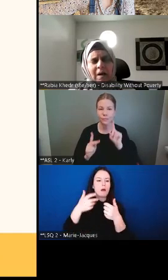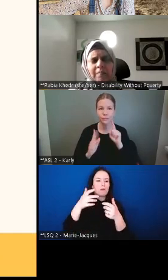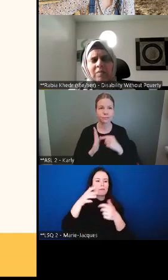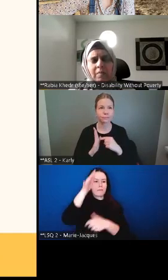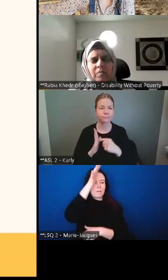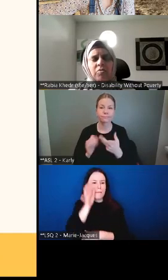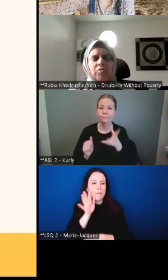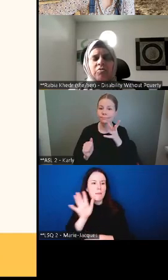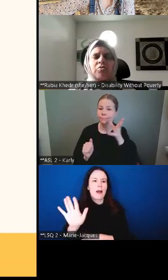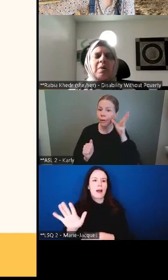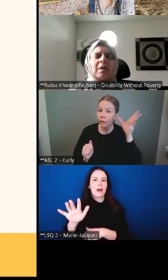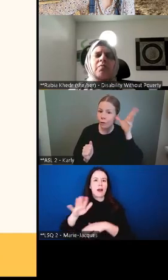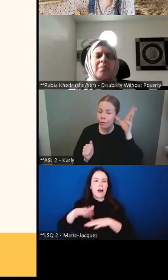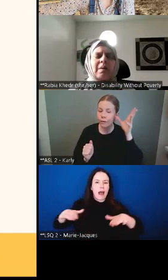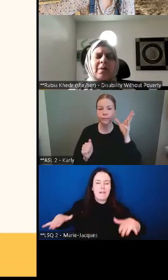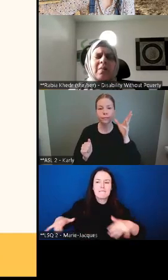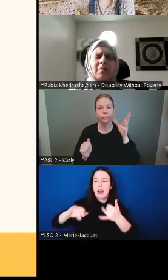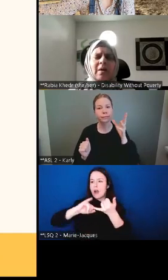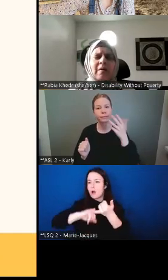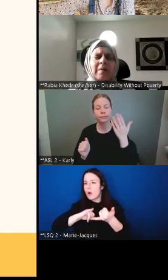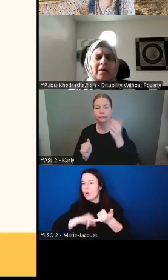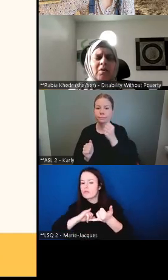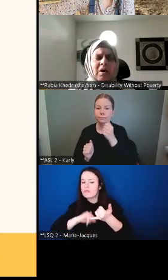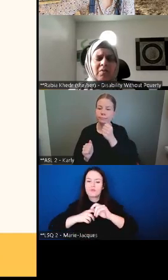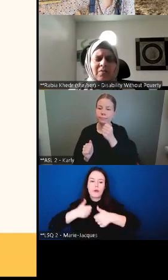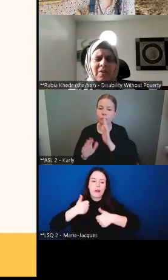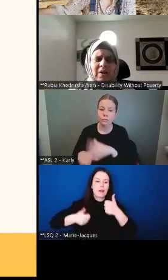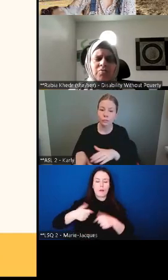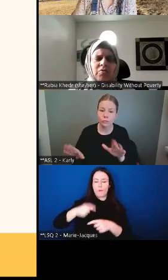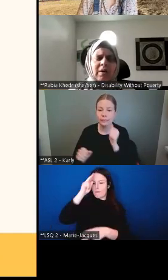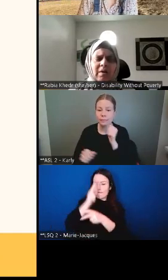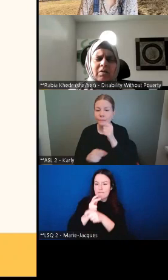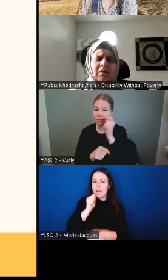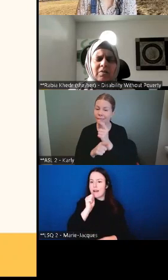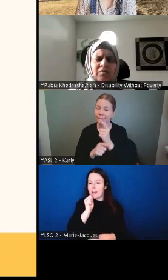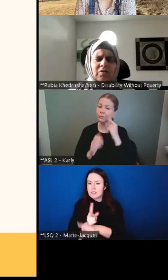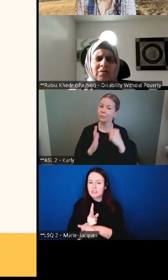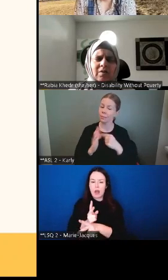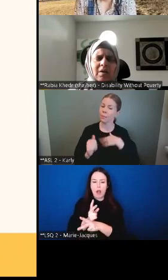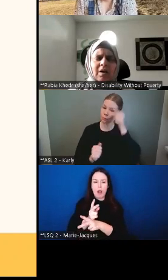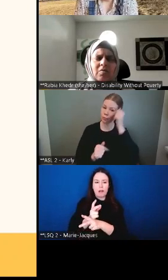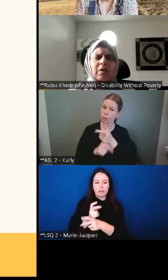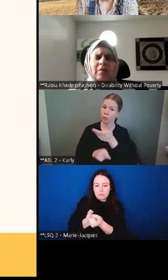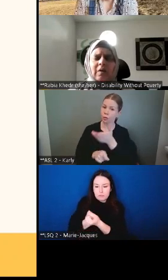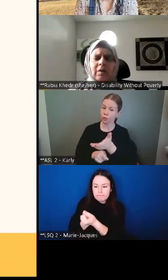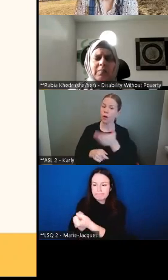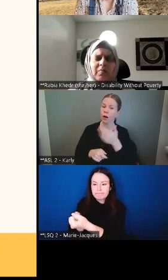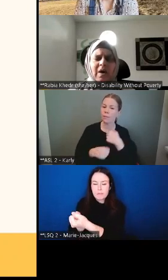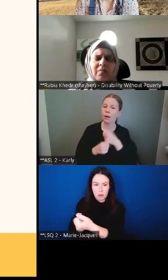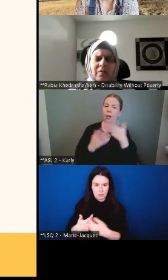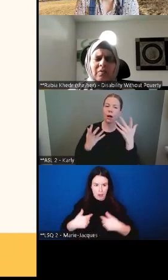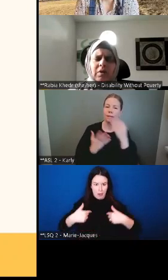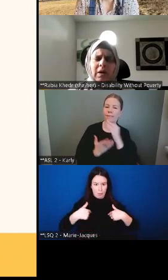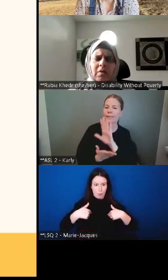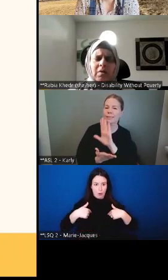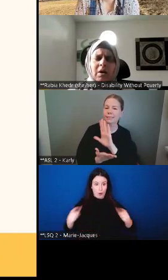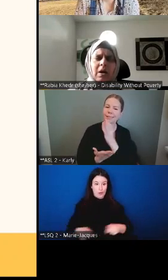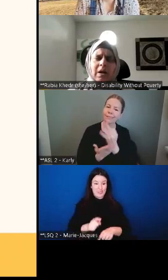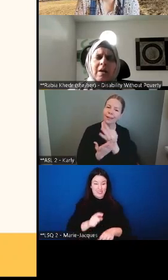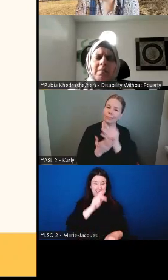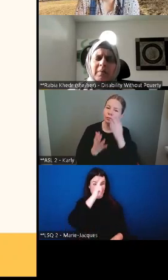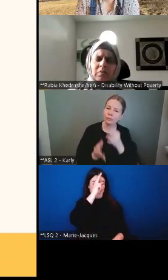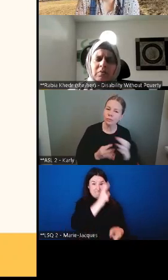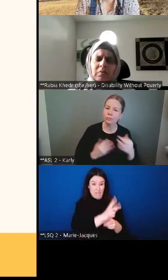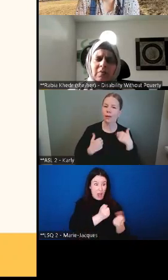I'm the substitute decision maker for my brother, and I make a lot of his financial and health decisions, I don't necessarily provide physical care,